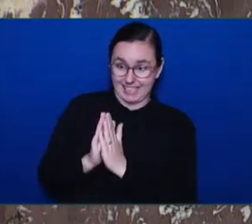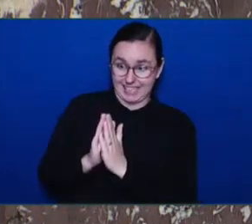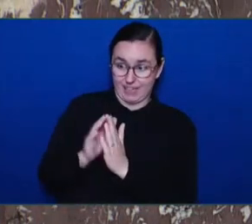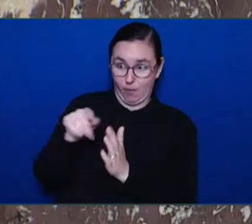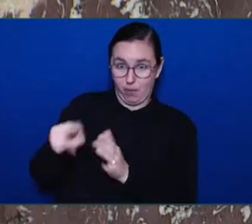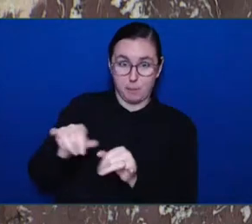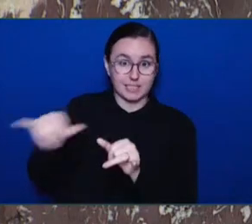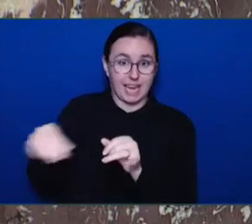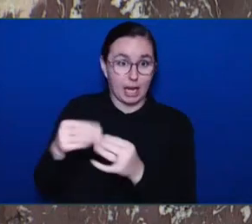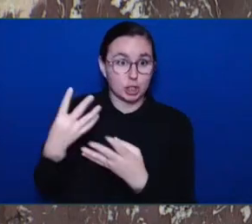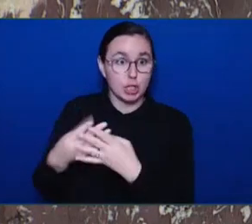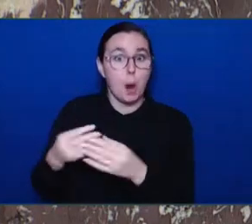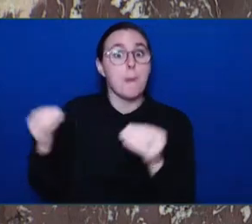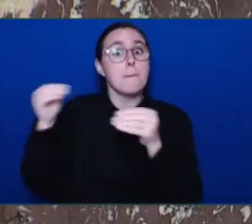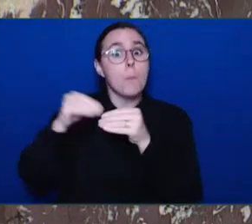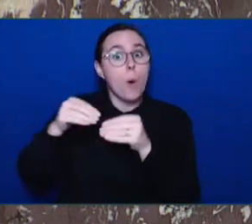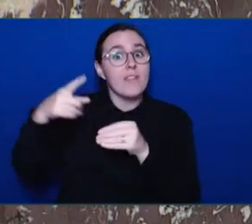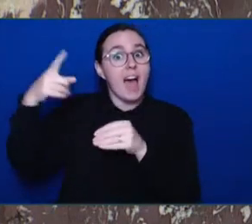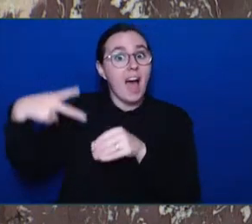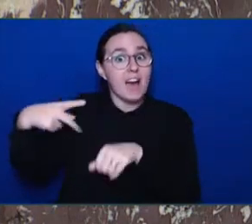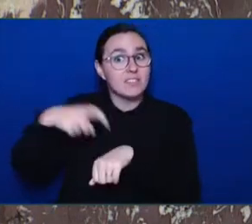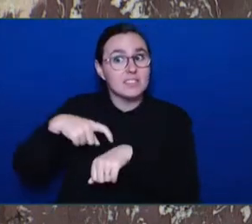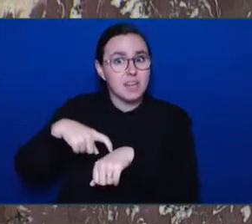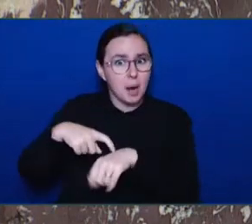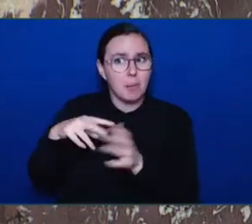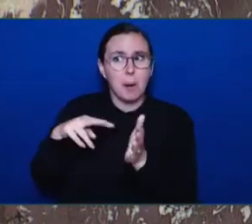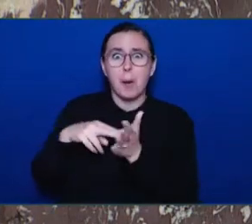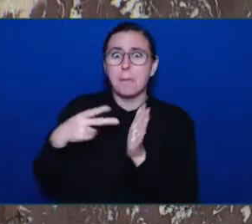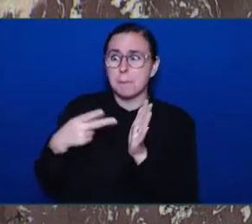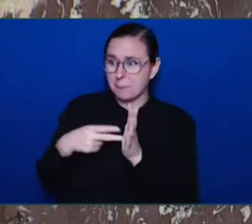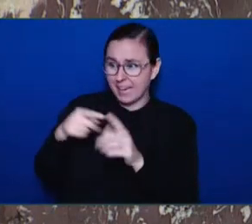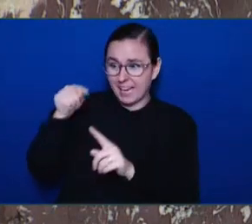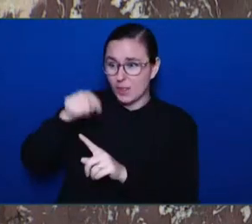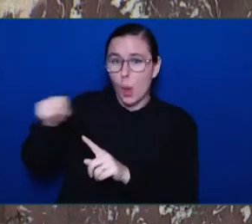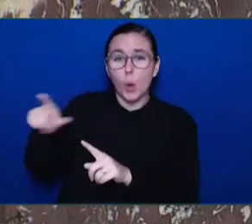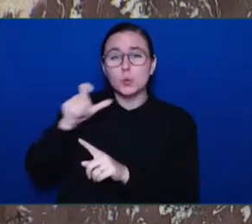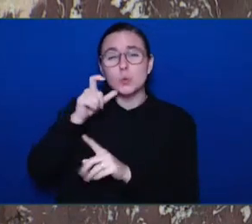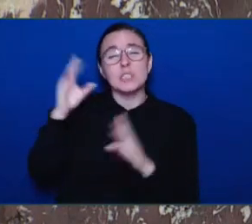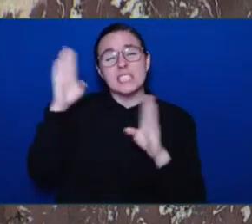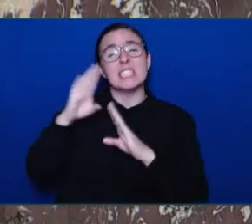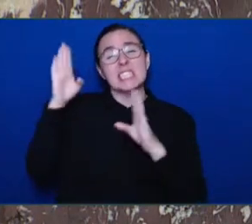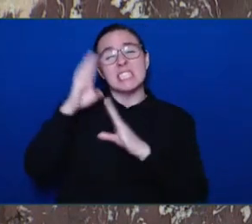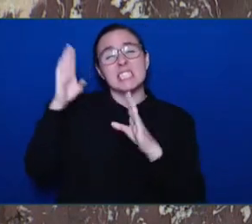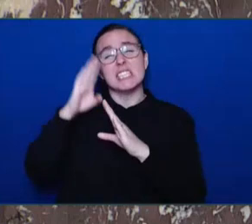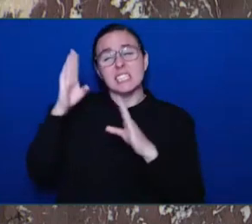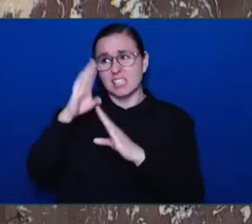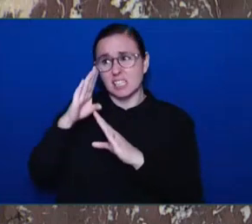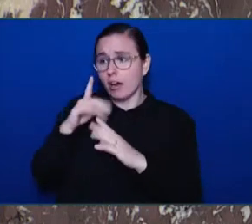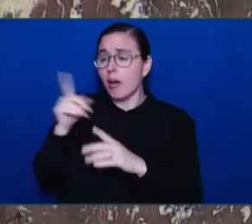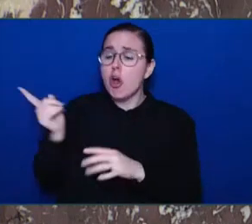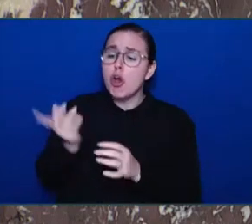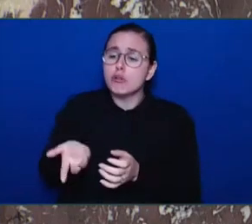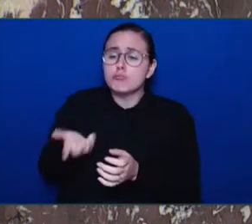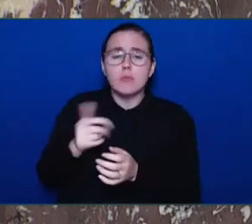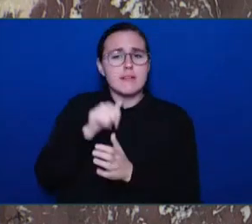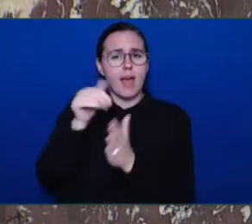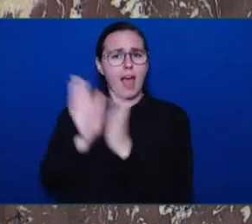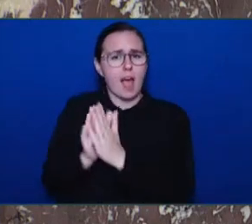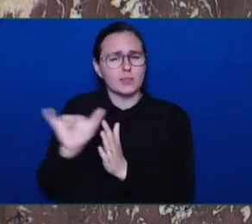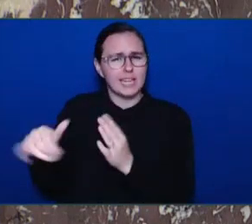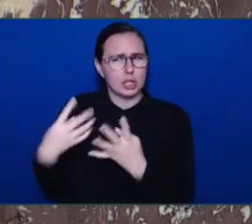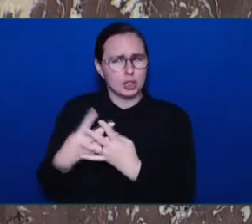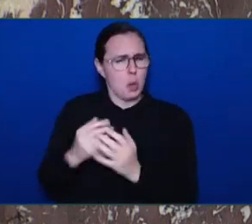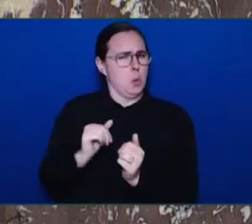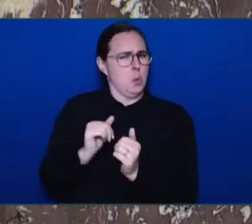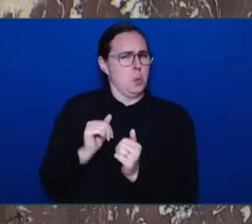then there's something wrong with your directive. Meanwhile four people a day are randomly attacked in Vancouver every single